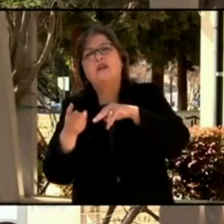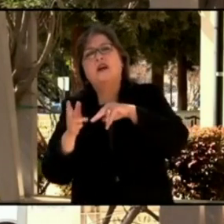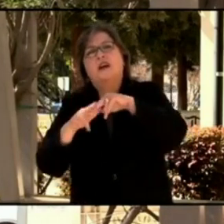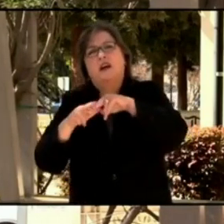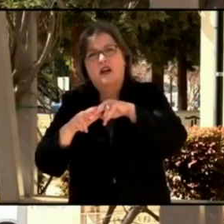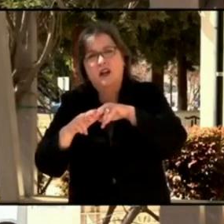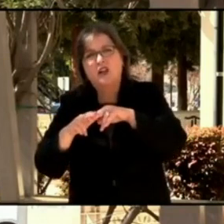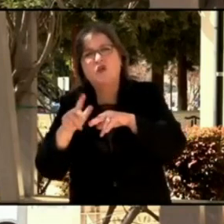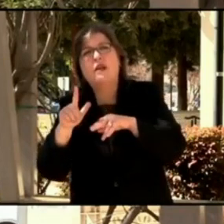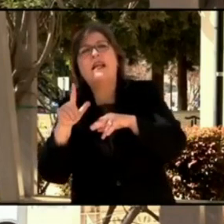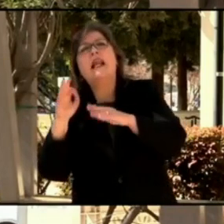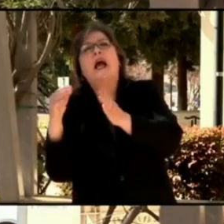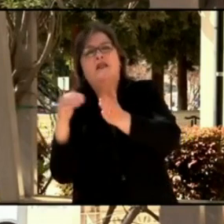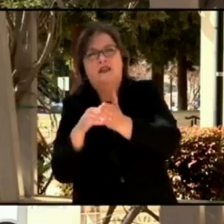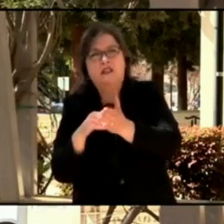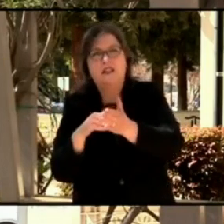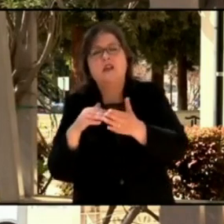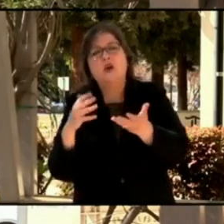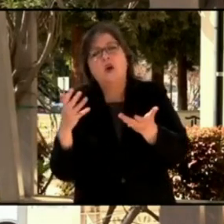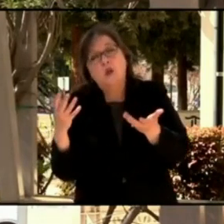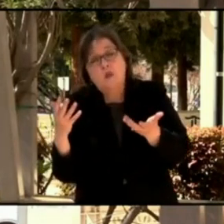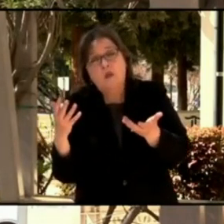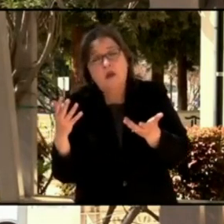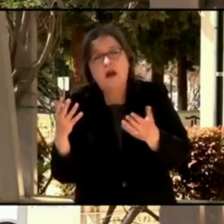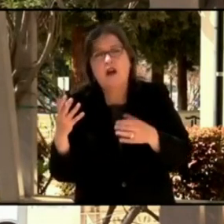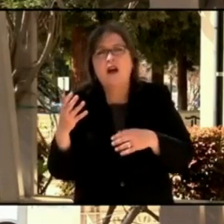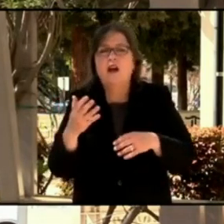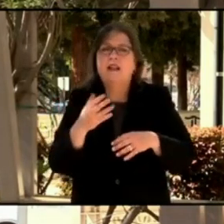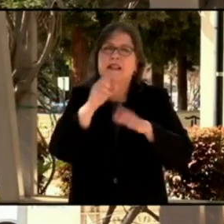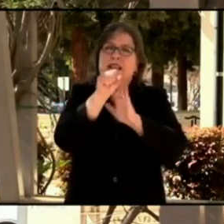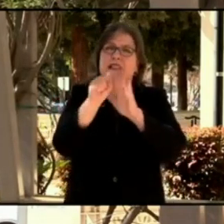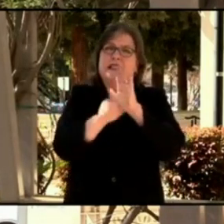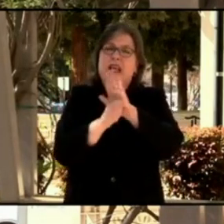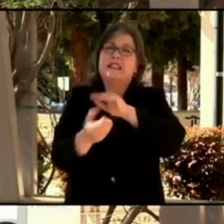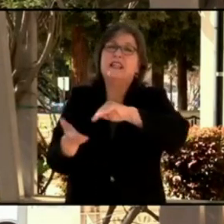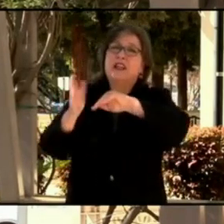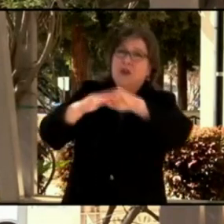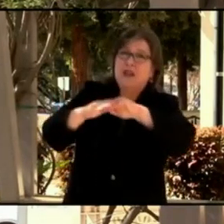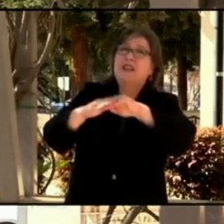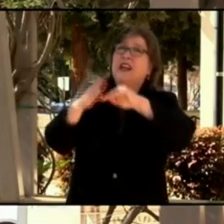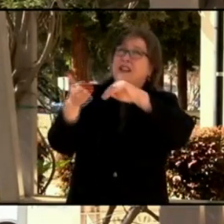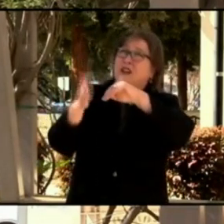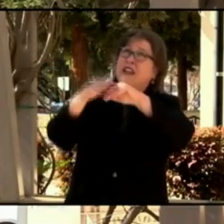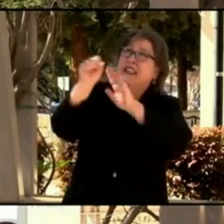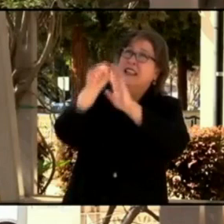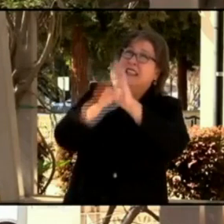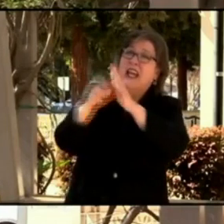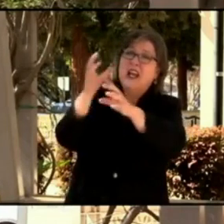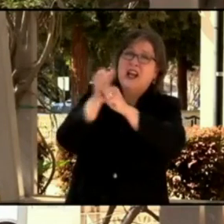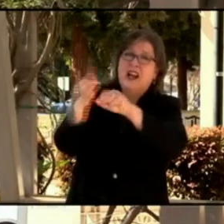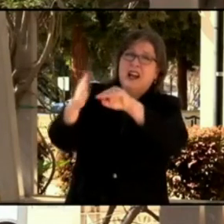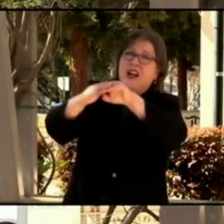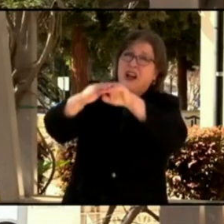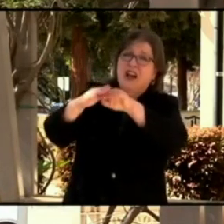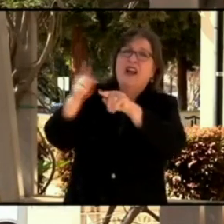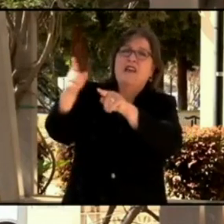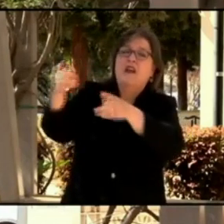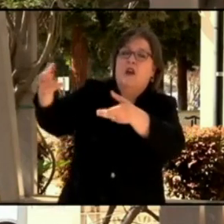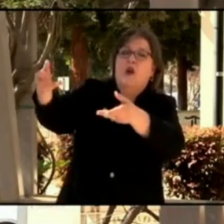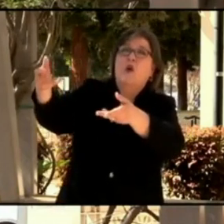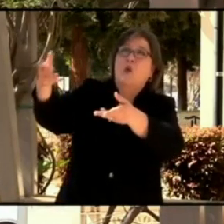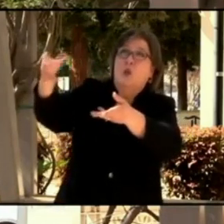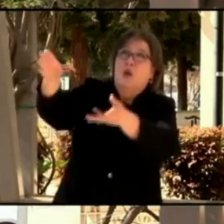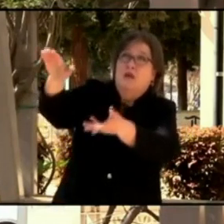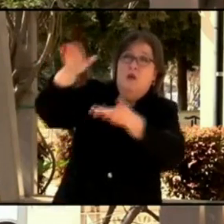Most of the increase that the state got, which again was passed on to us, was for the Johnson and Johnson vaccine.